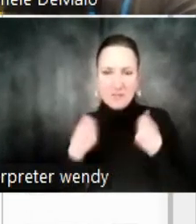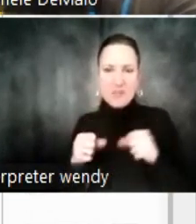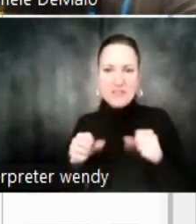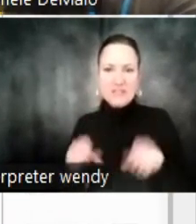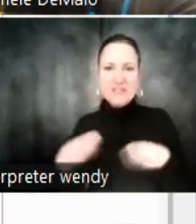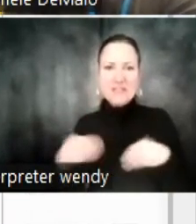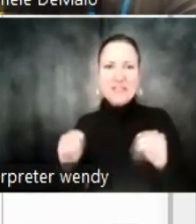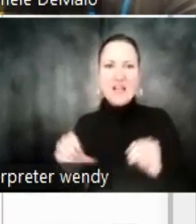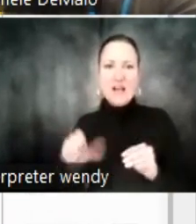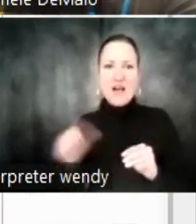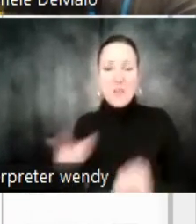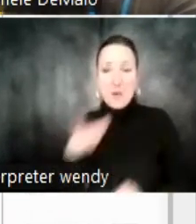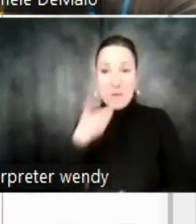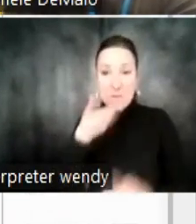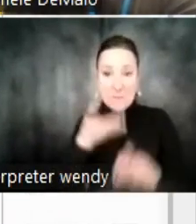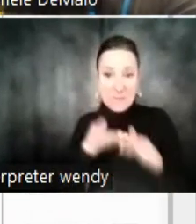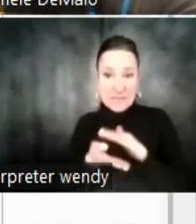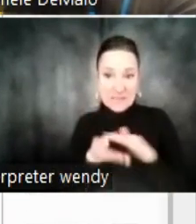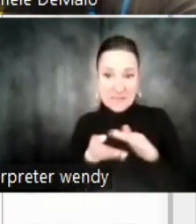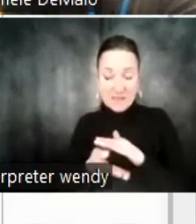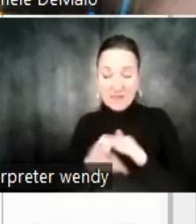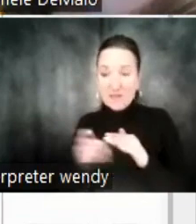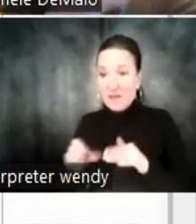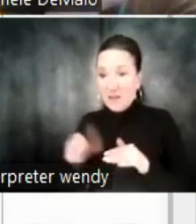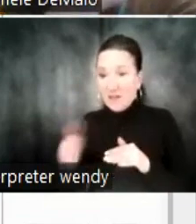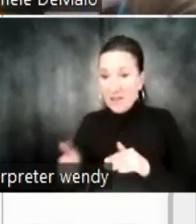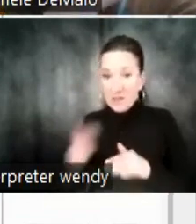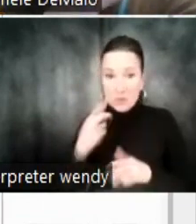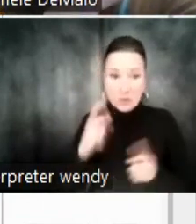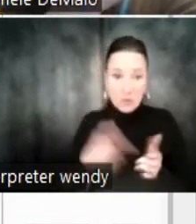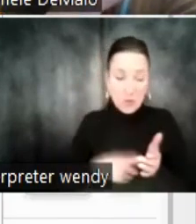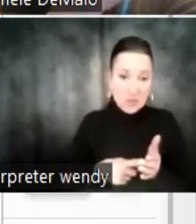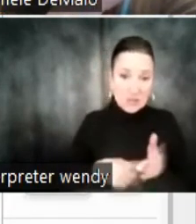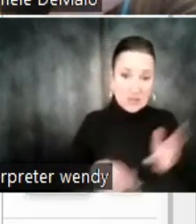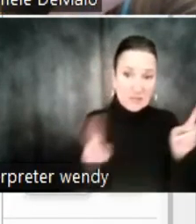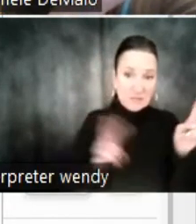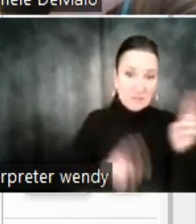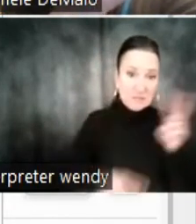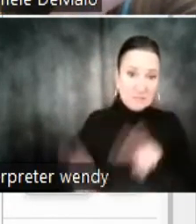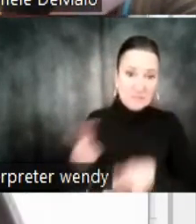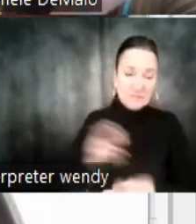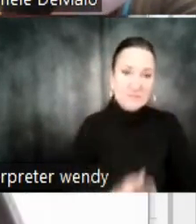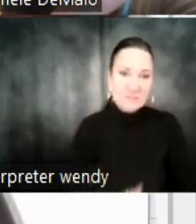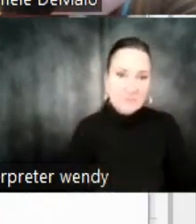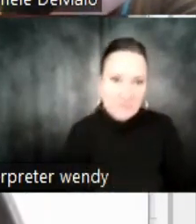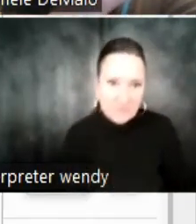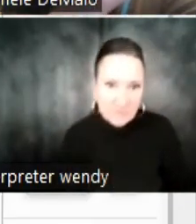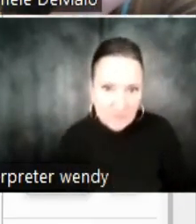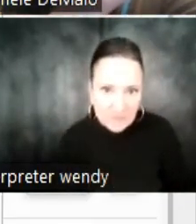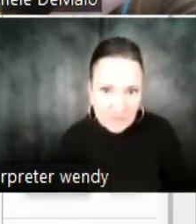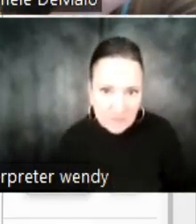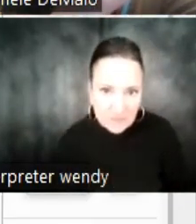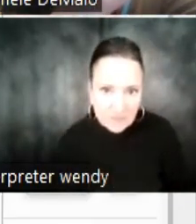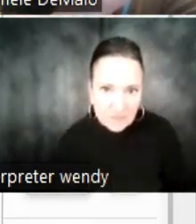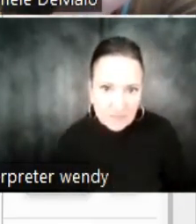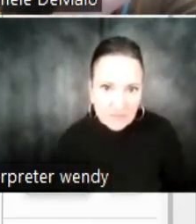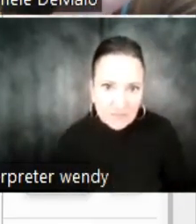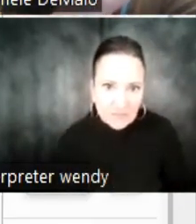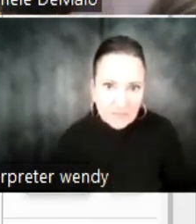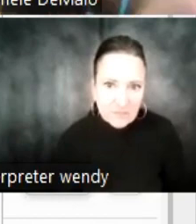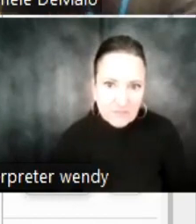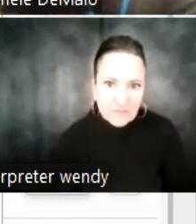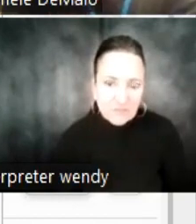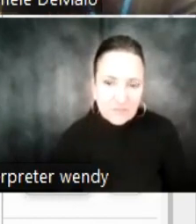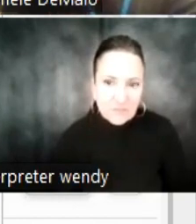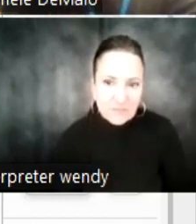this is great. there anything else worth sharing while we're here looking at your, you know, looking at various products and sponsors?